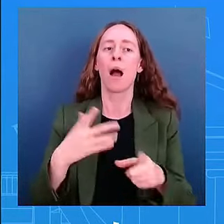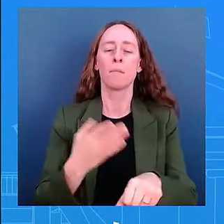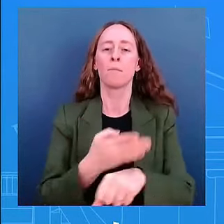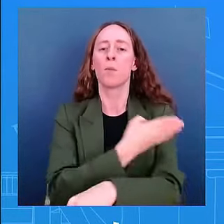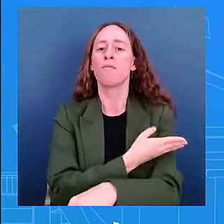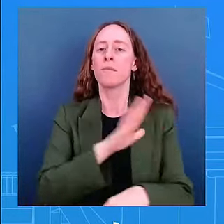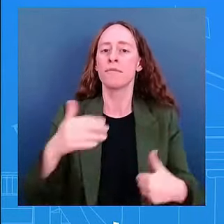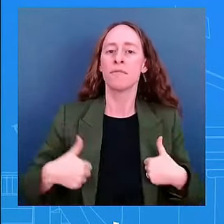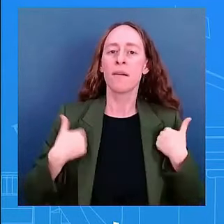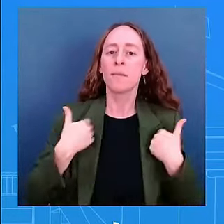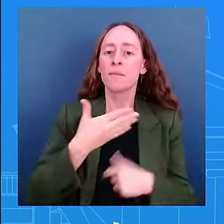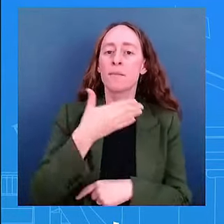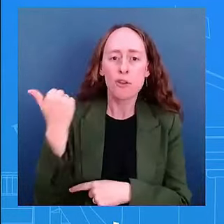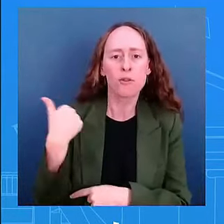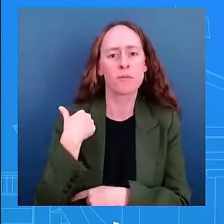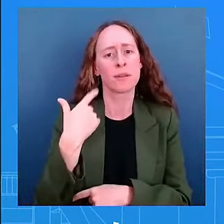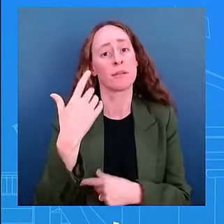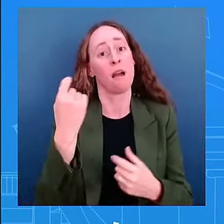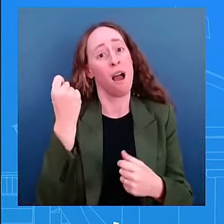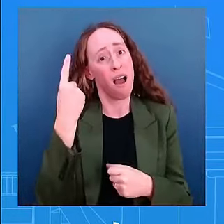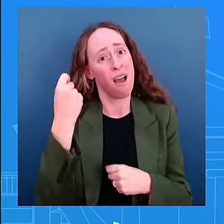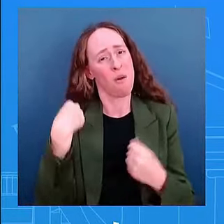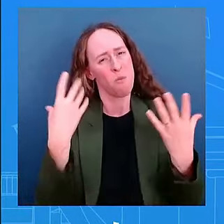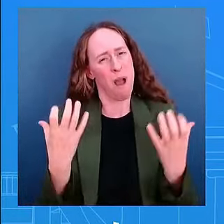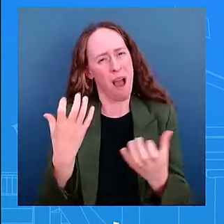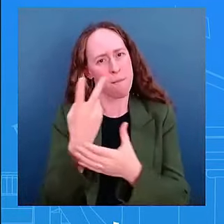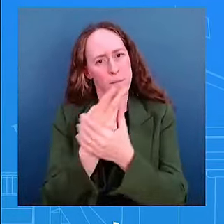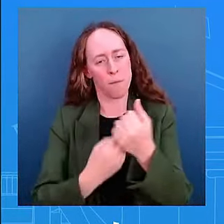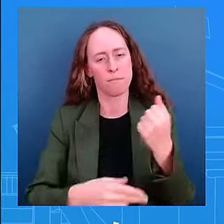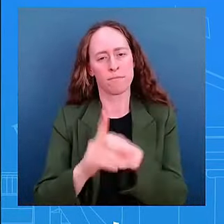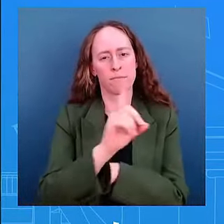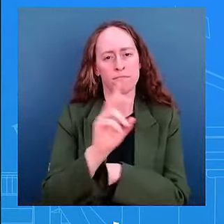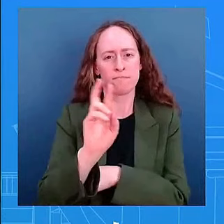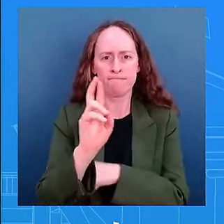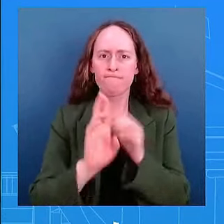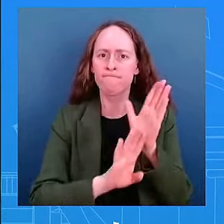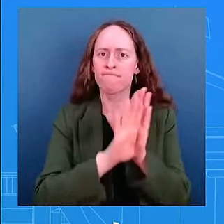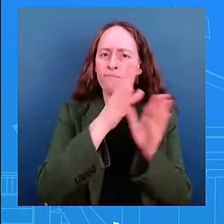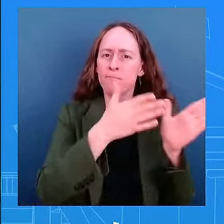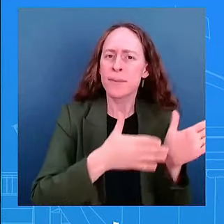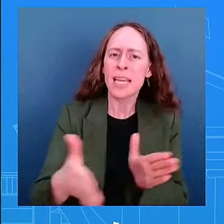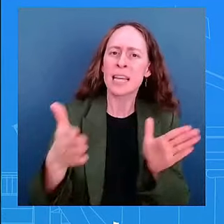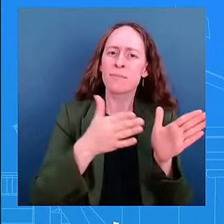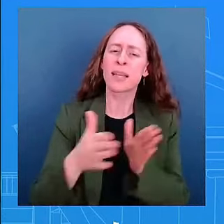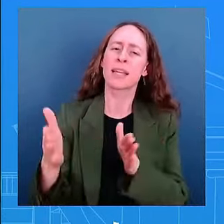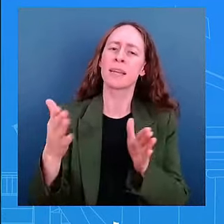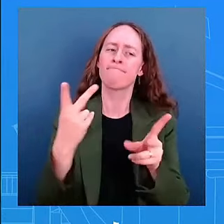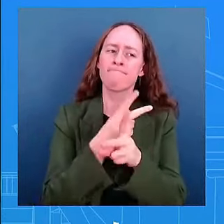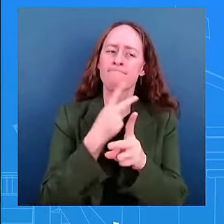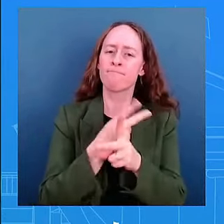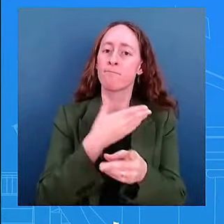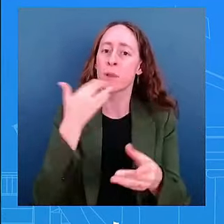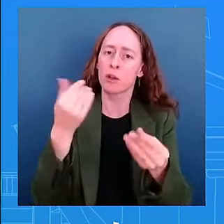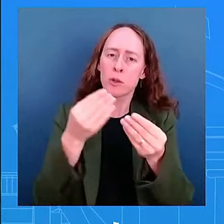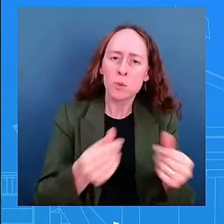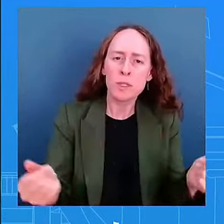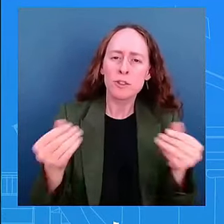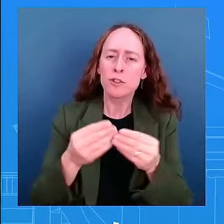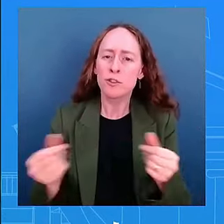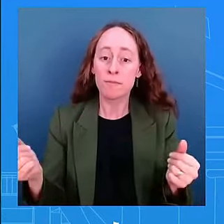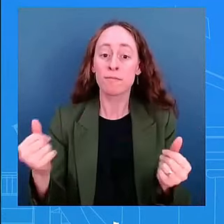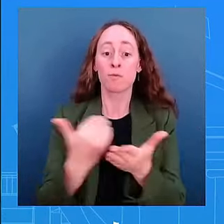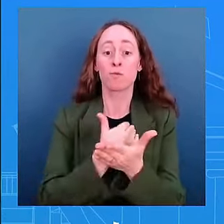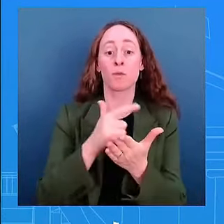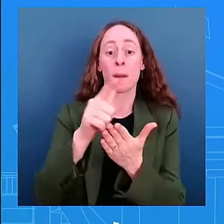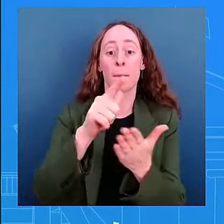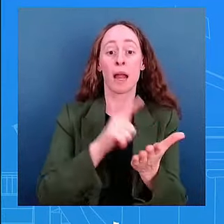in a bipartisan way on solutions this bill does what the president called for in the in in his first state of the union address